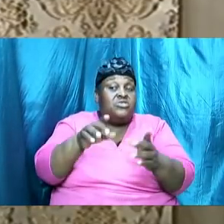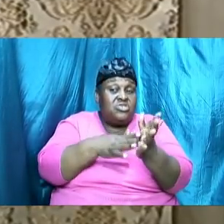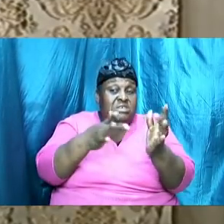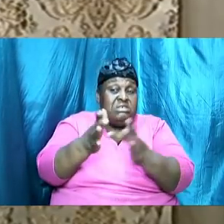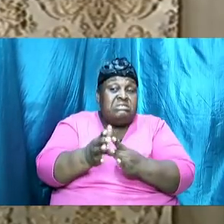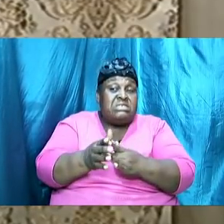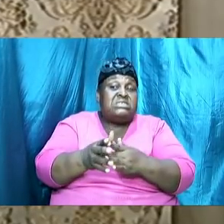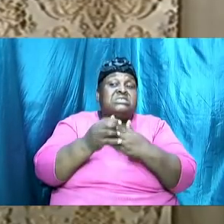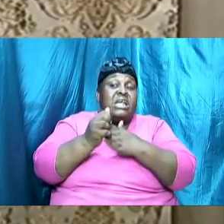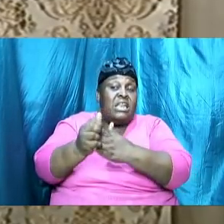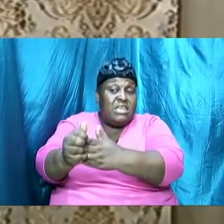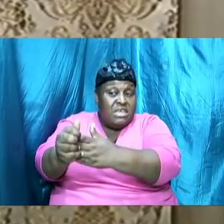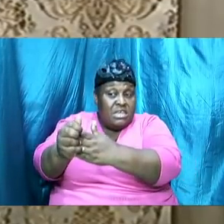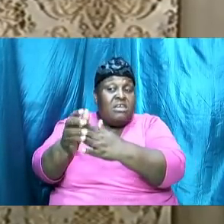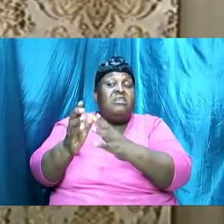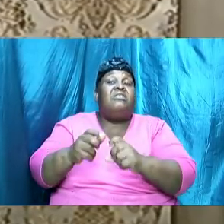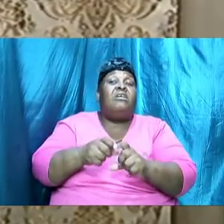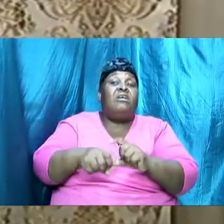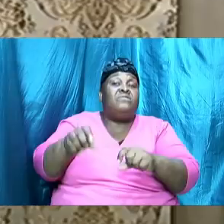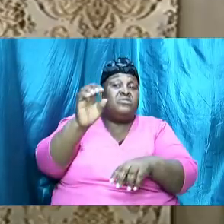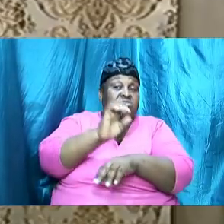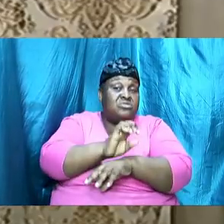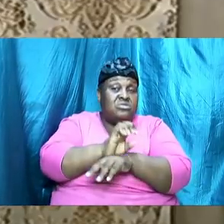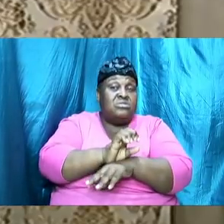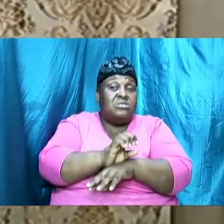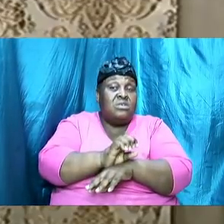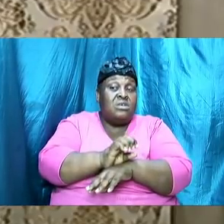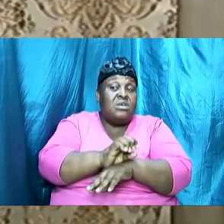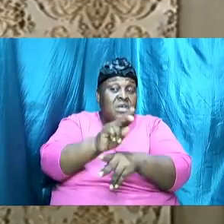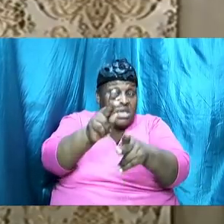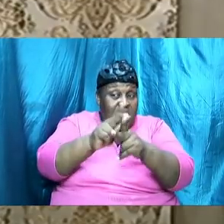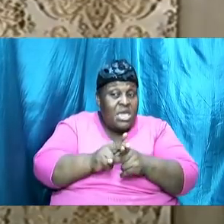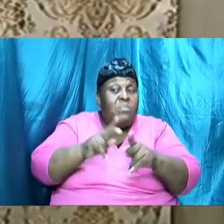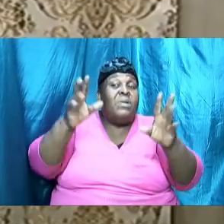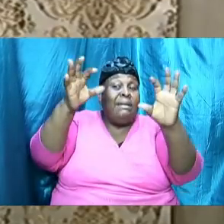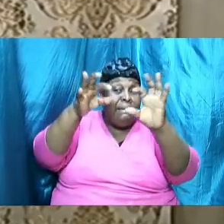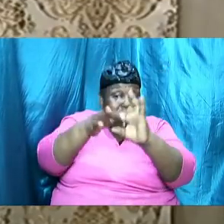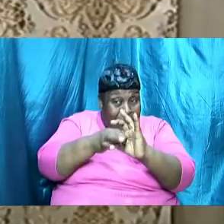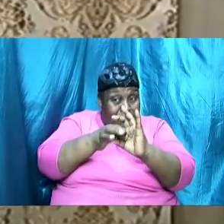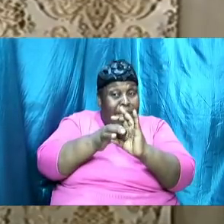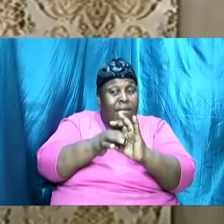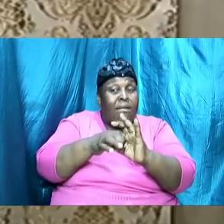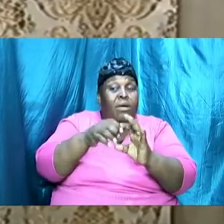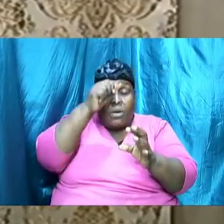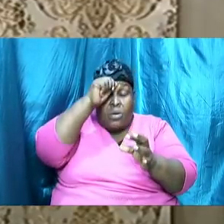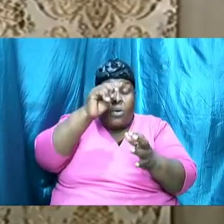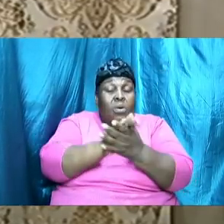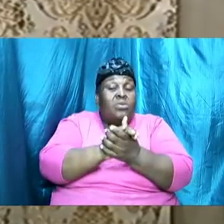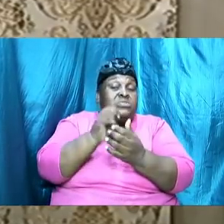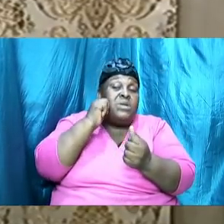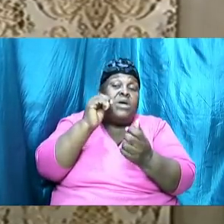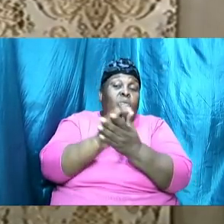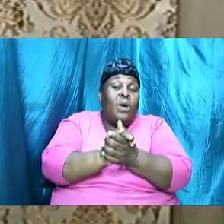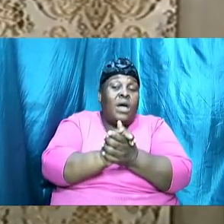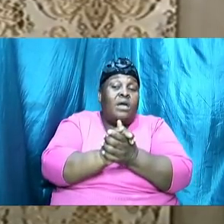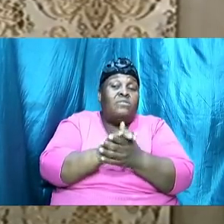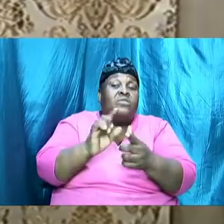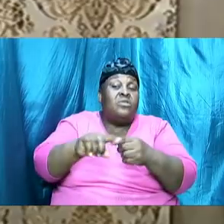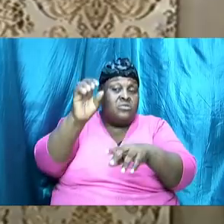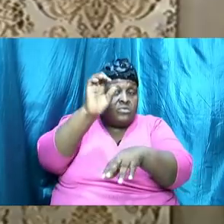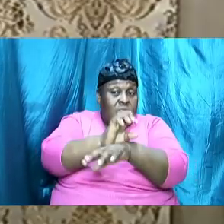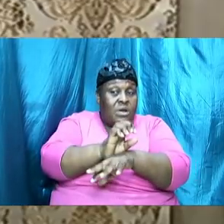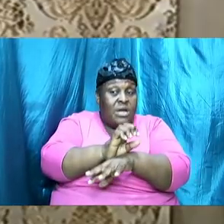he he he keeps linking the relationship with husband and wife to Christ and the church so we need to be careful